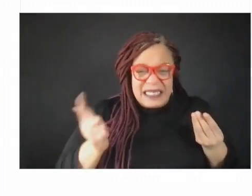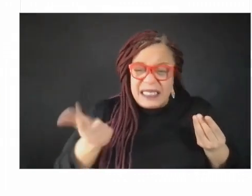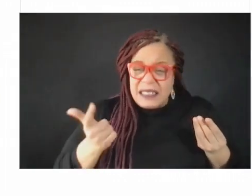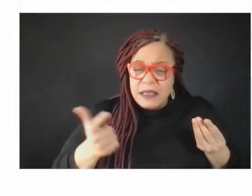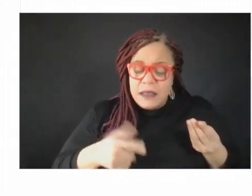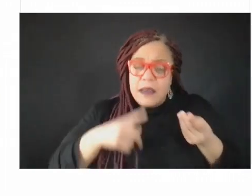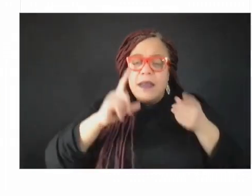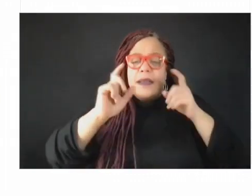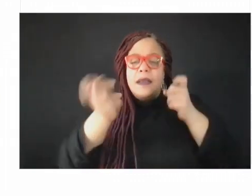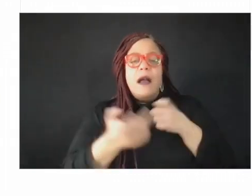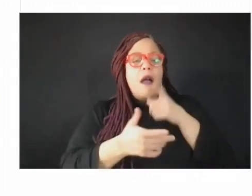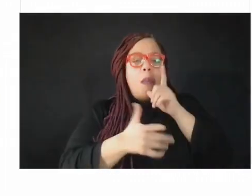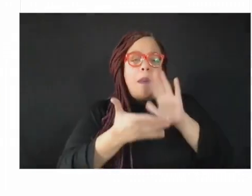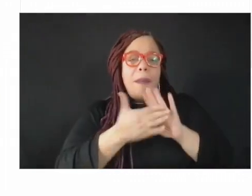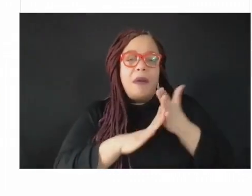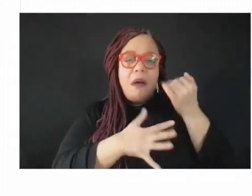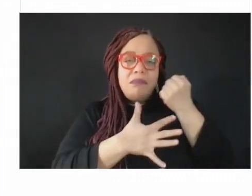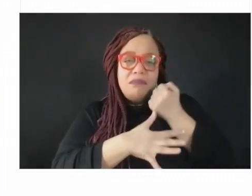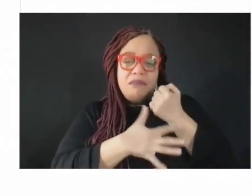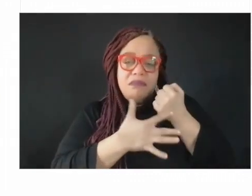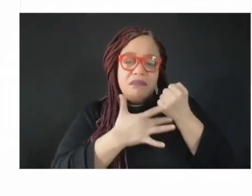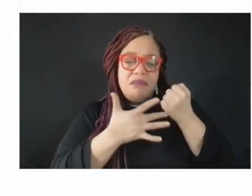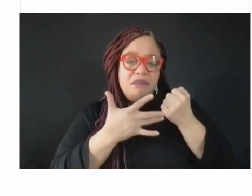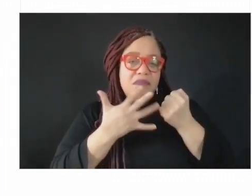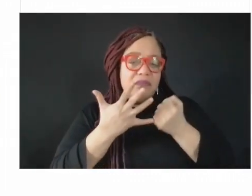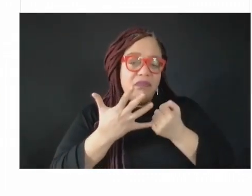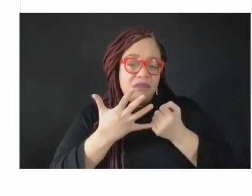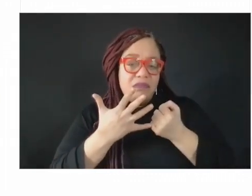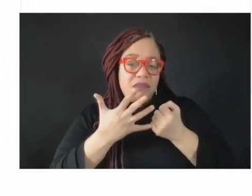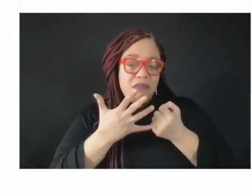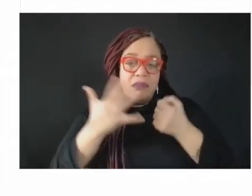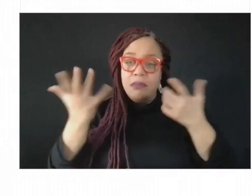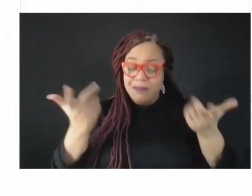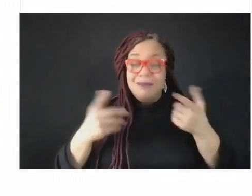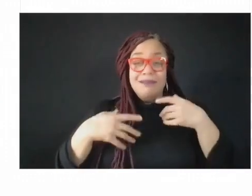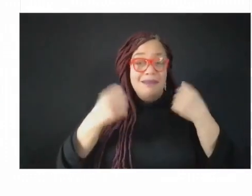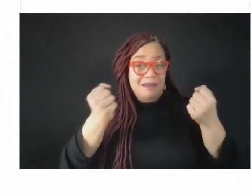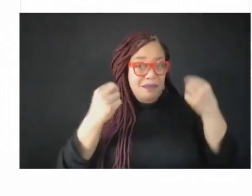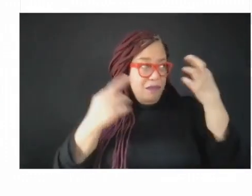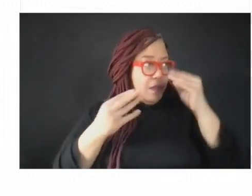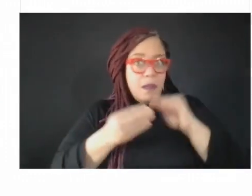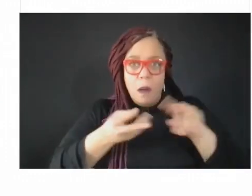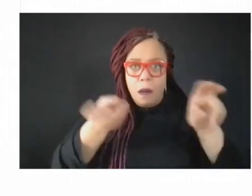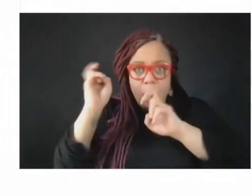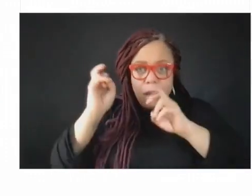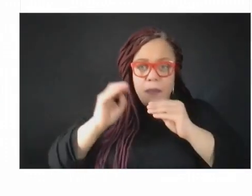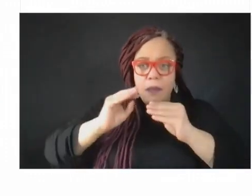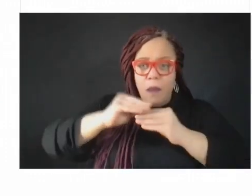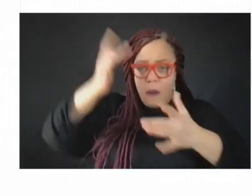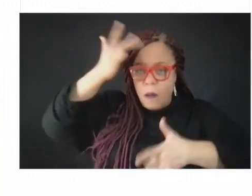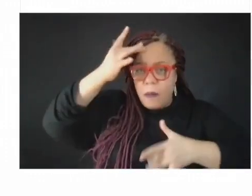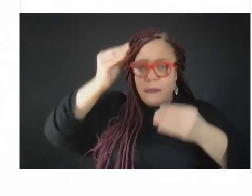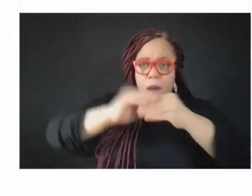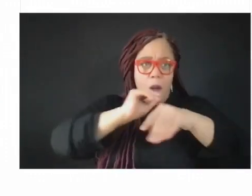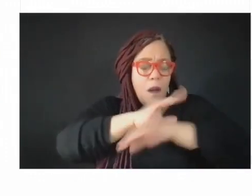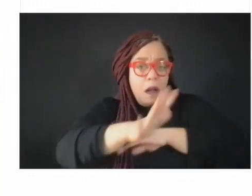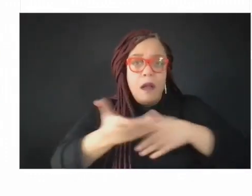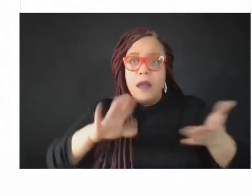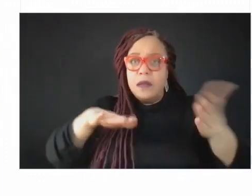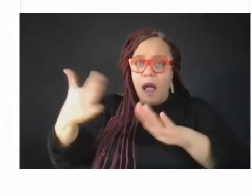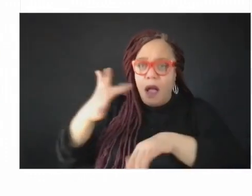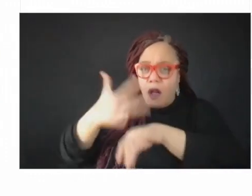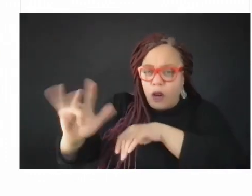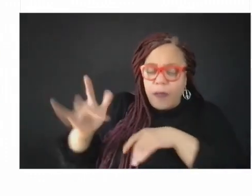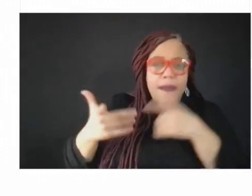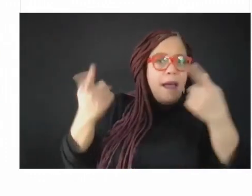of the things that are causing illness, injury, and premature death. And so what new competencies do does our public health